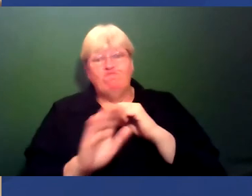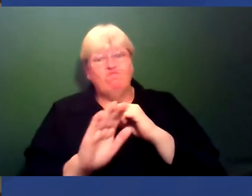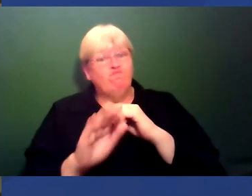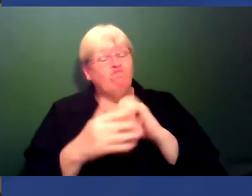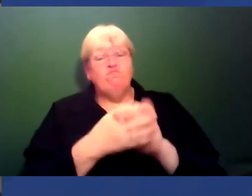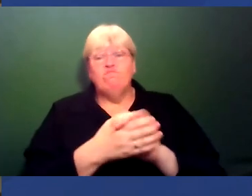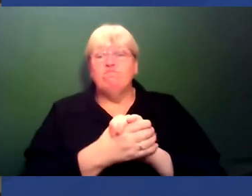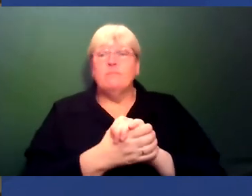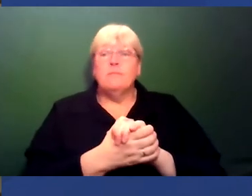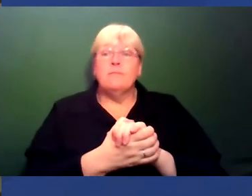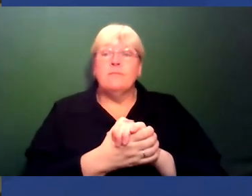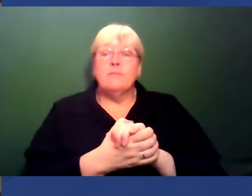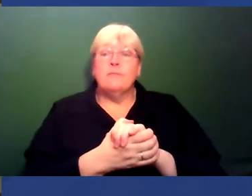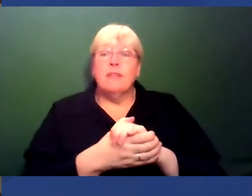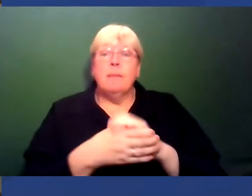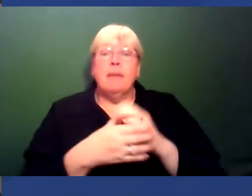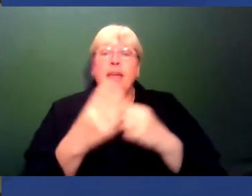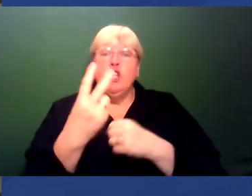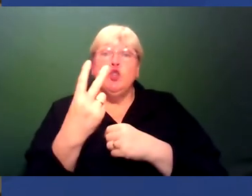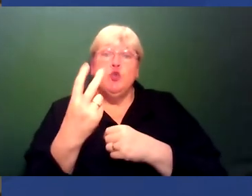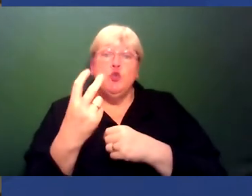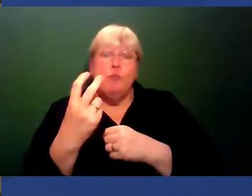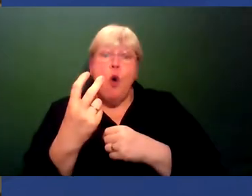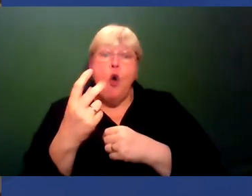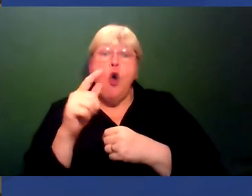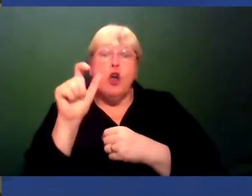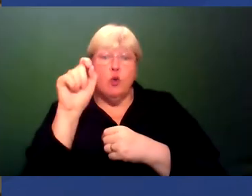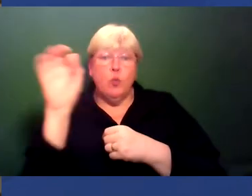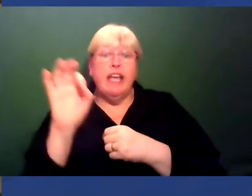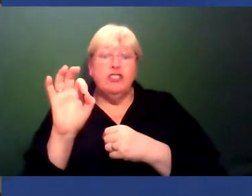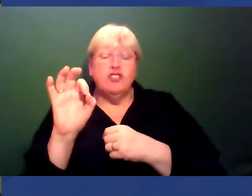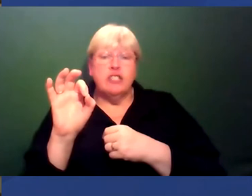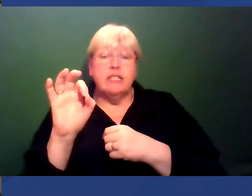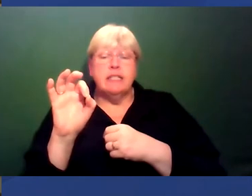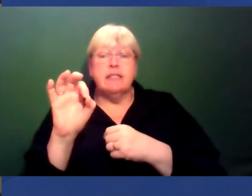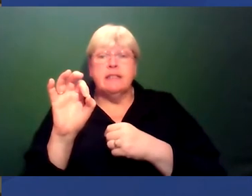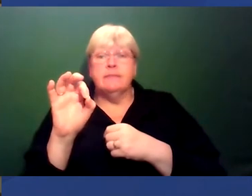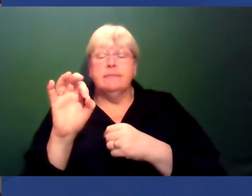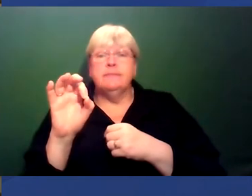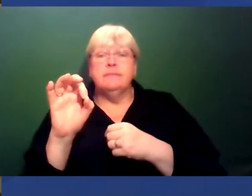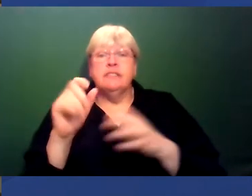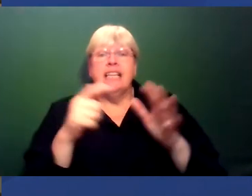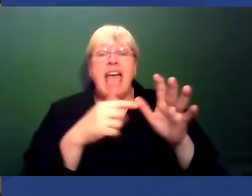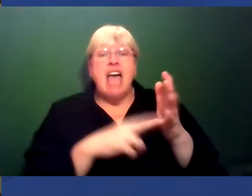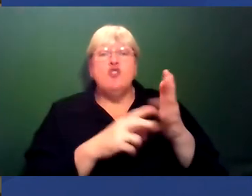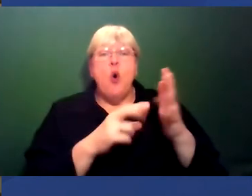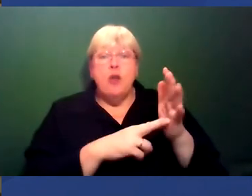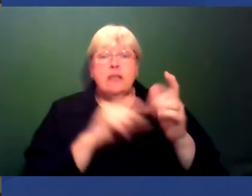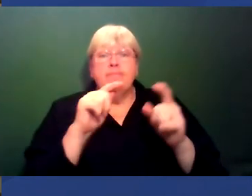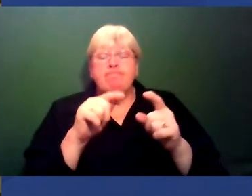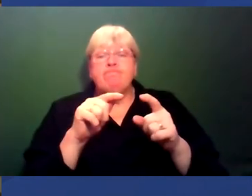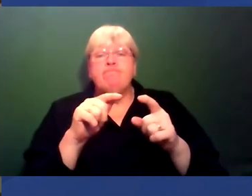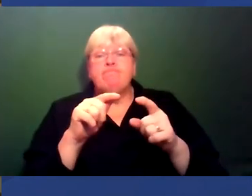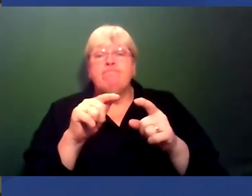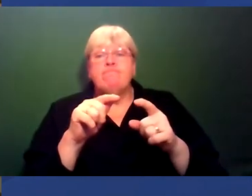We have time probably for two more questions so I'll get into that very quickly. this is from Anonymous and there's